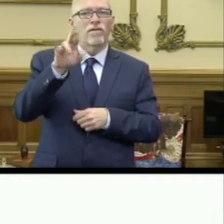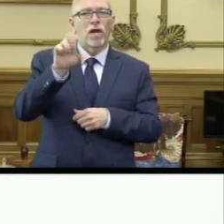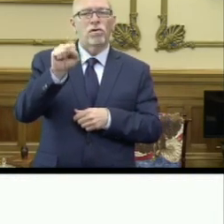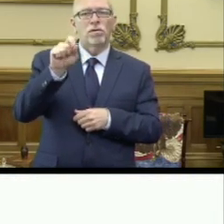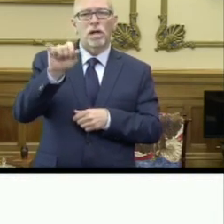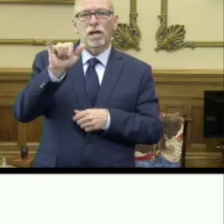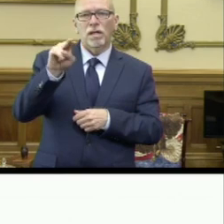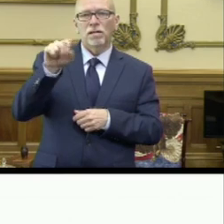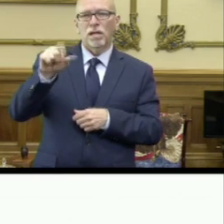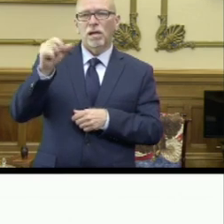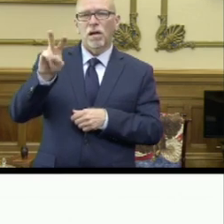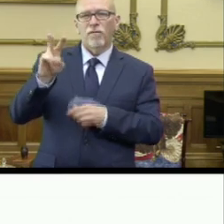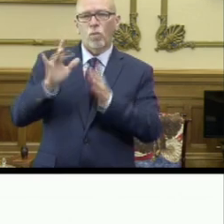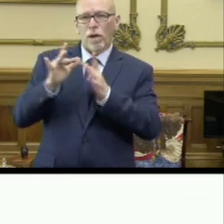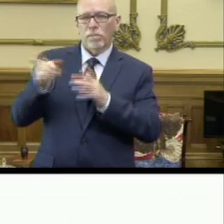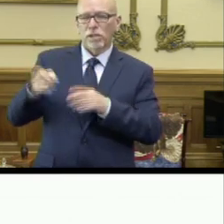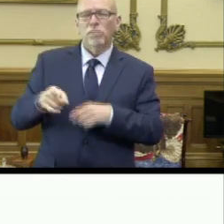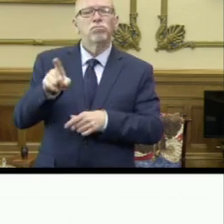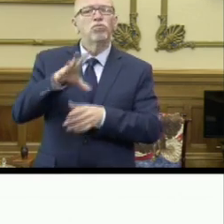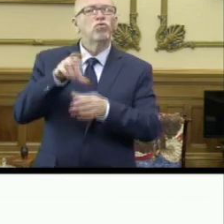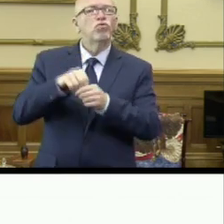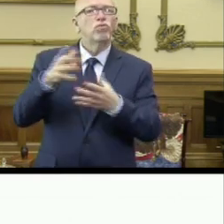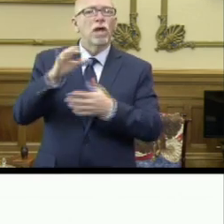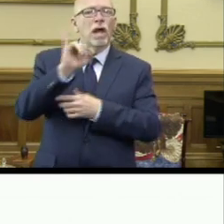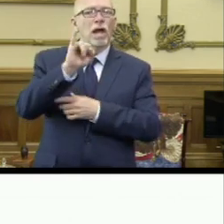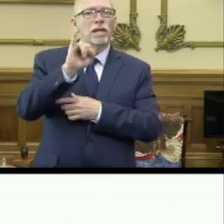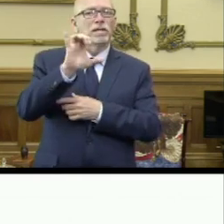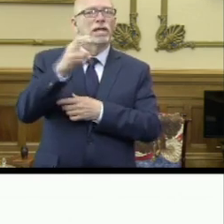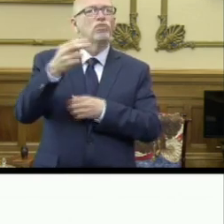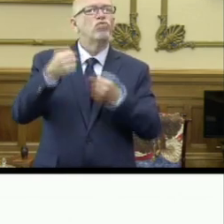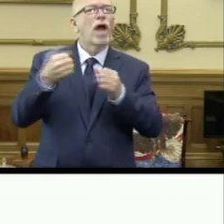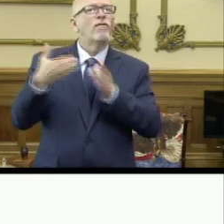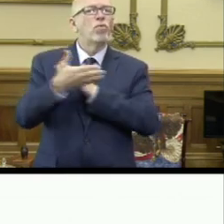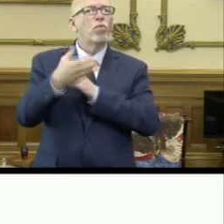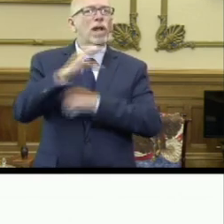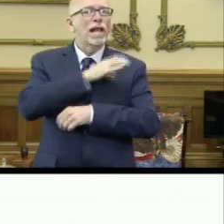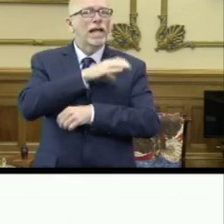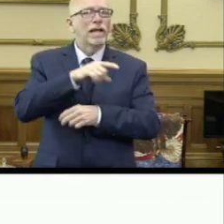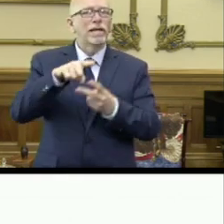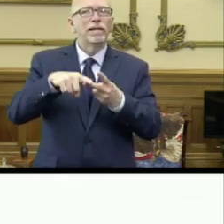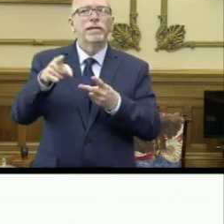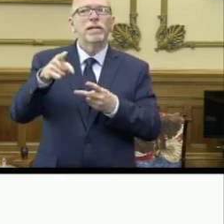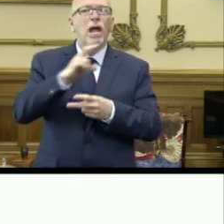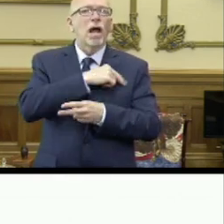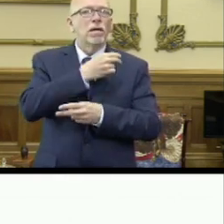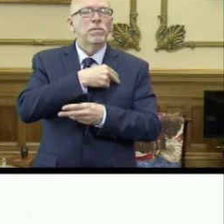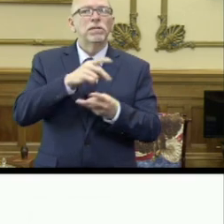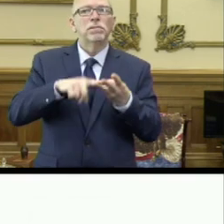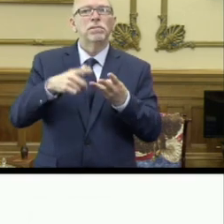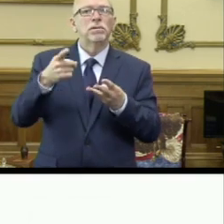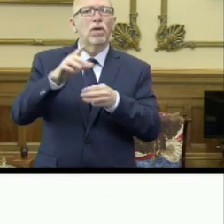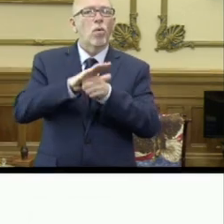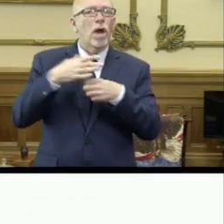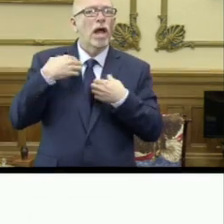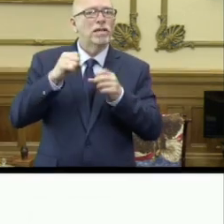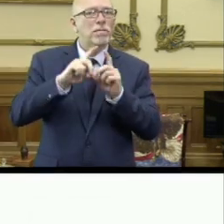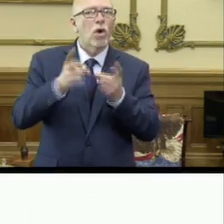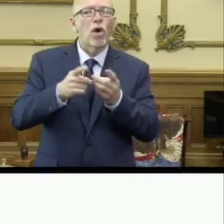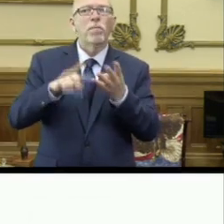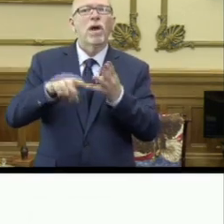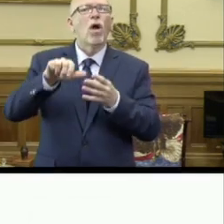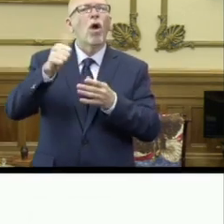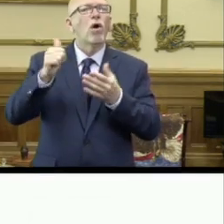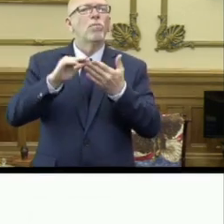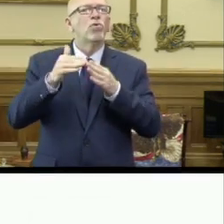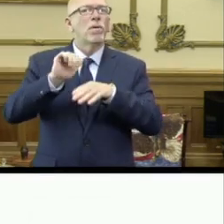.gov website. It includes ISCH drive-through clinics, hospitals, local health departments, and other community